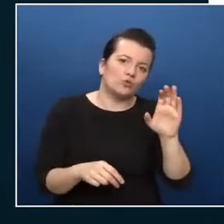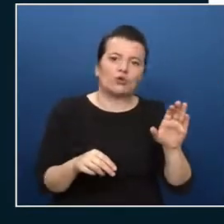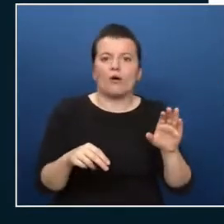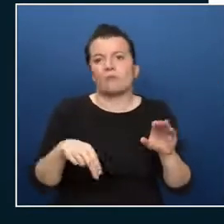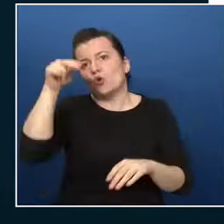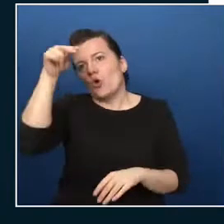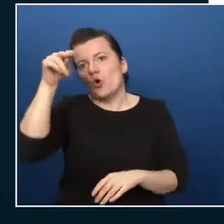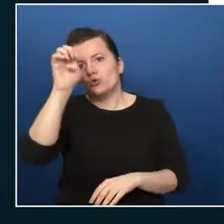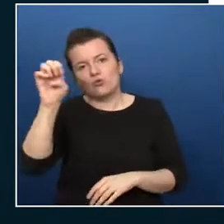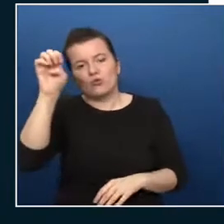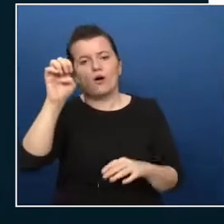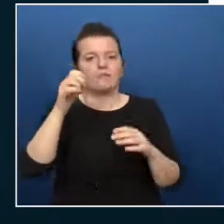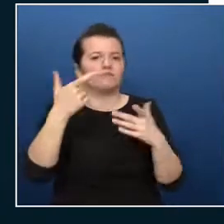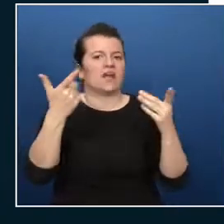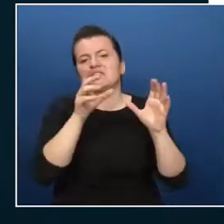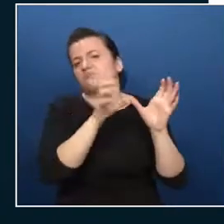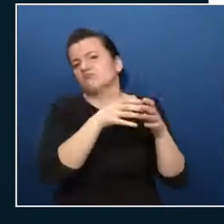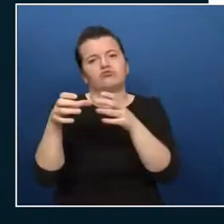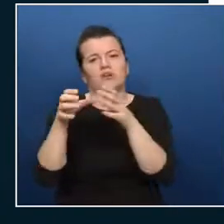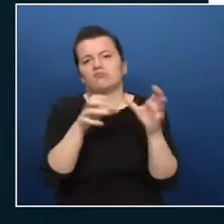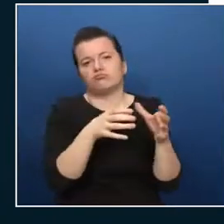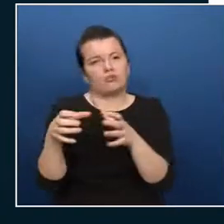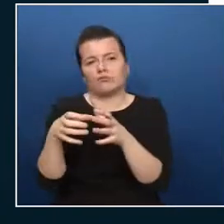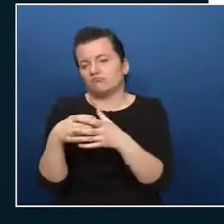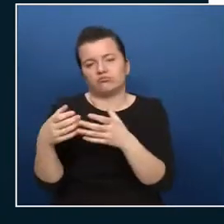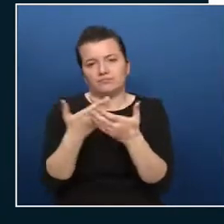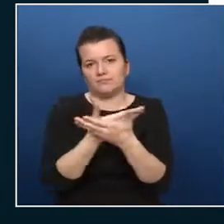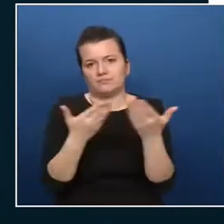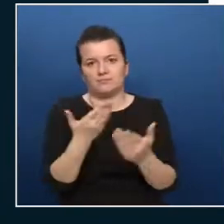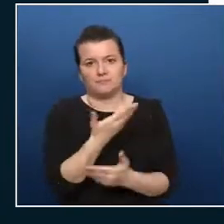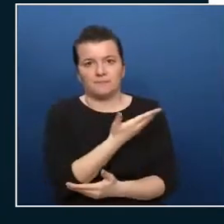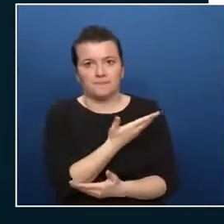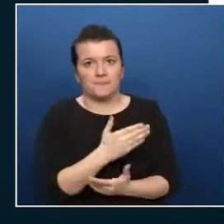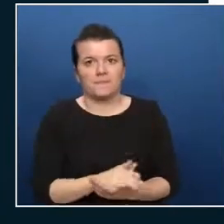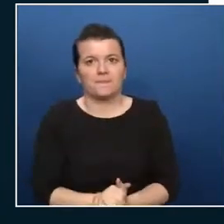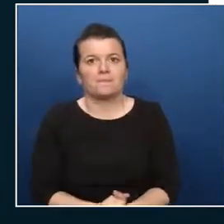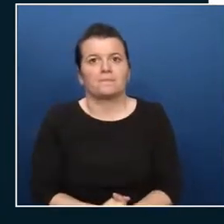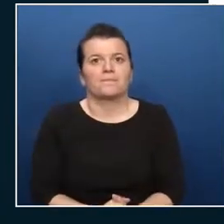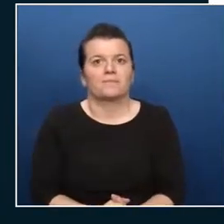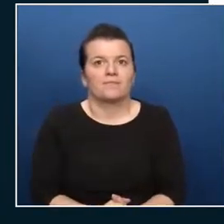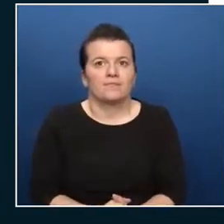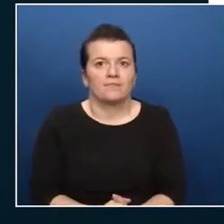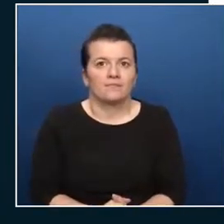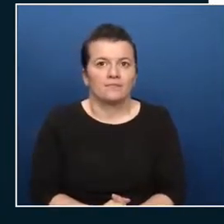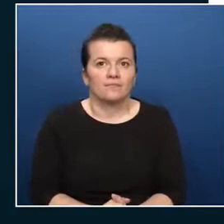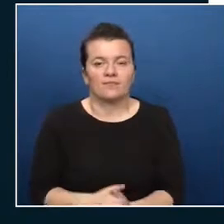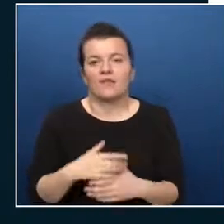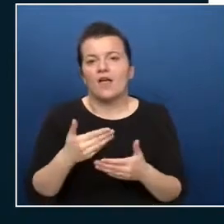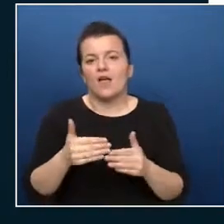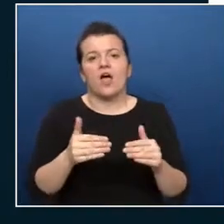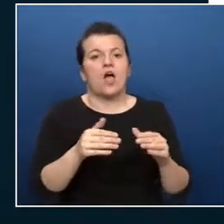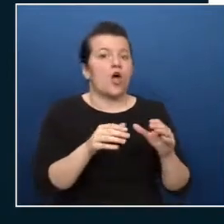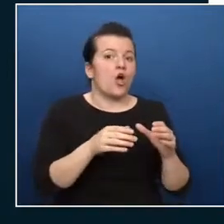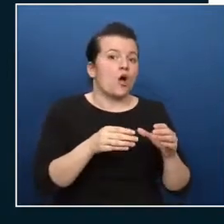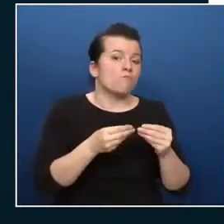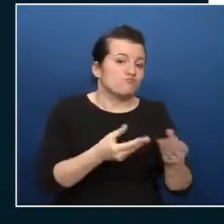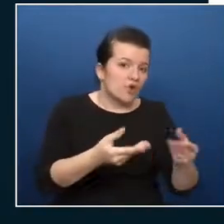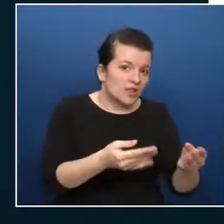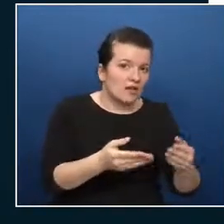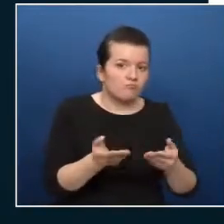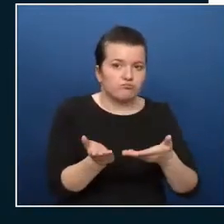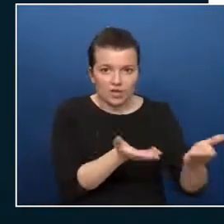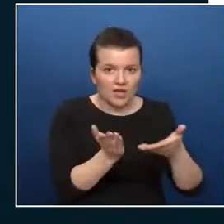the whole approach which we already looked at coming back like pre-production pre-production subscriptions and then